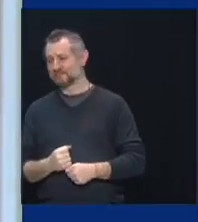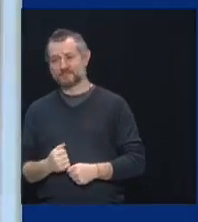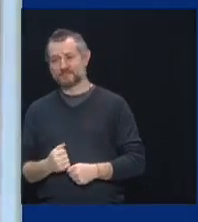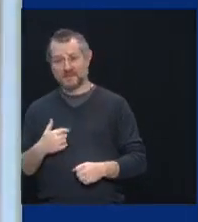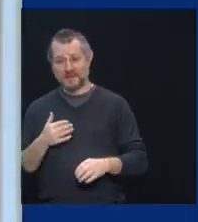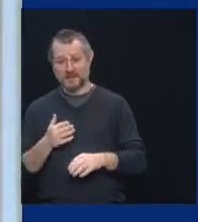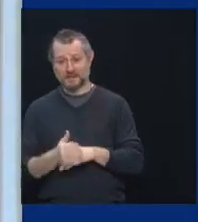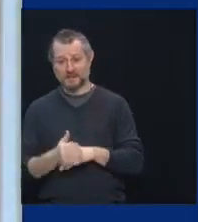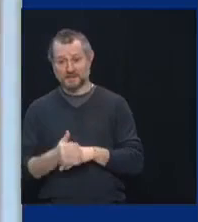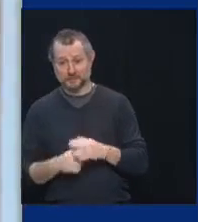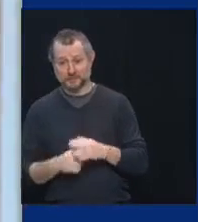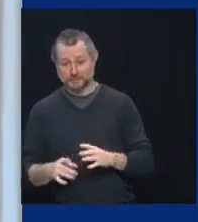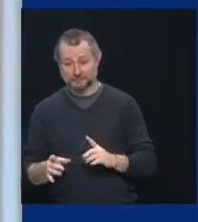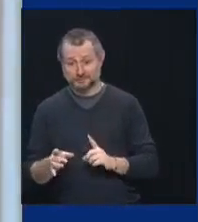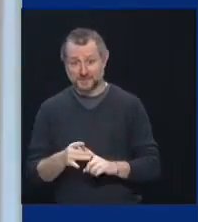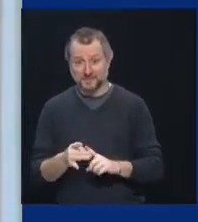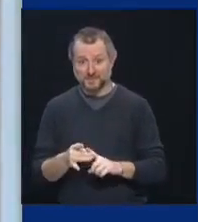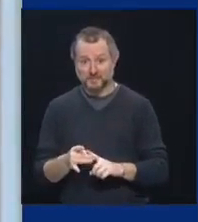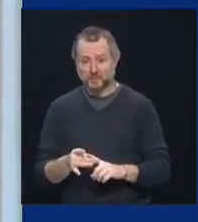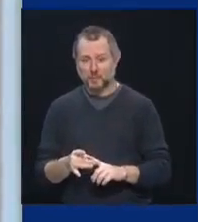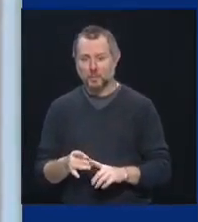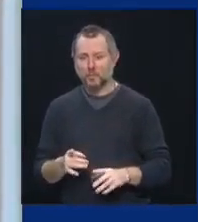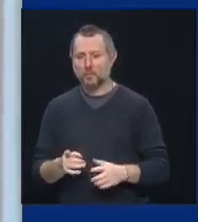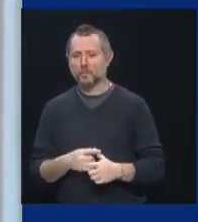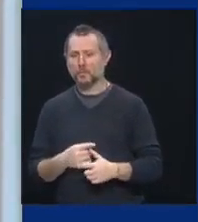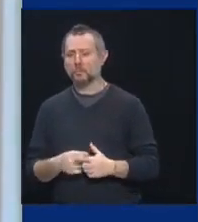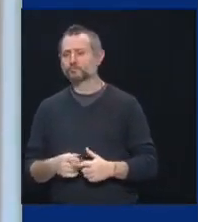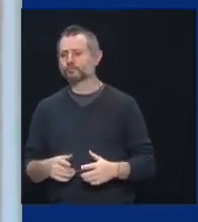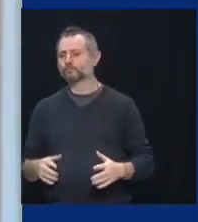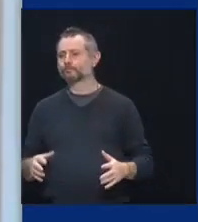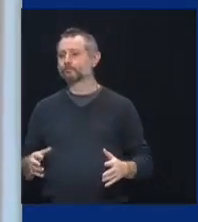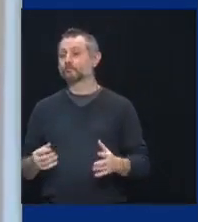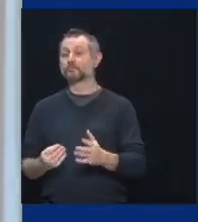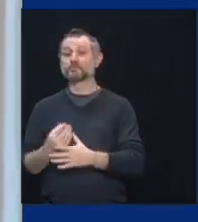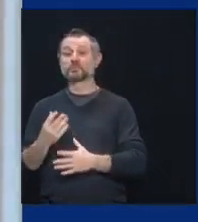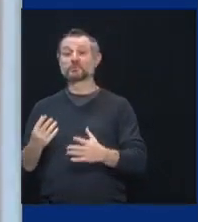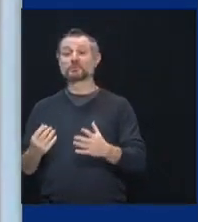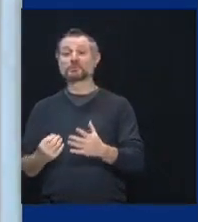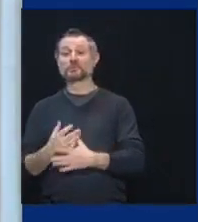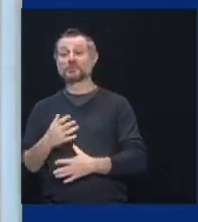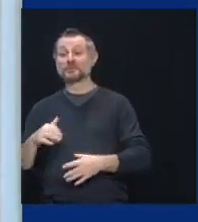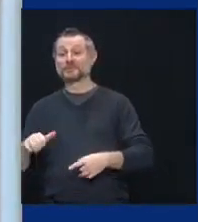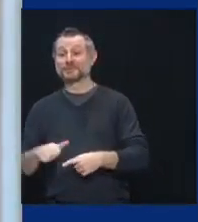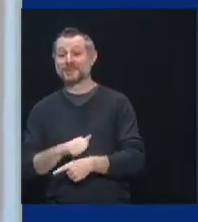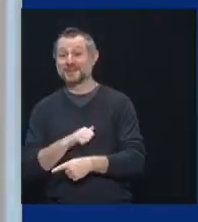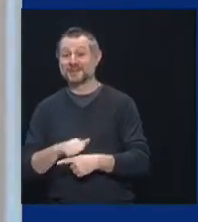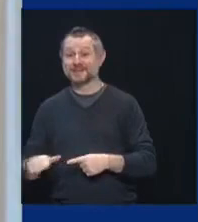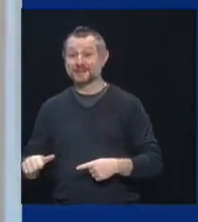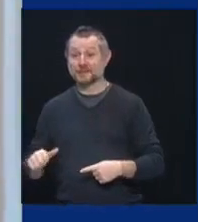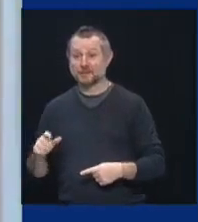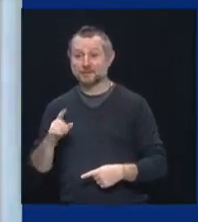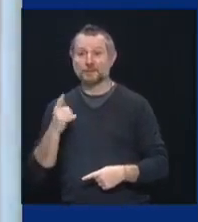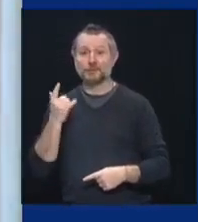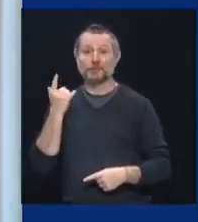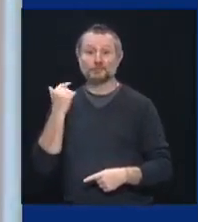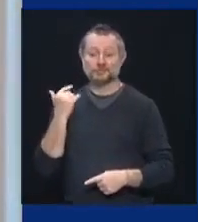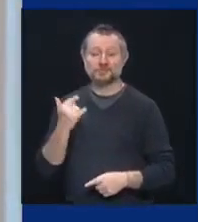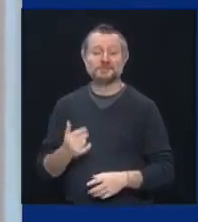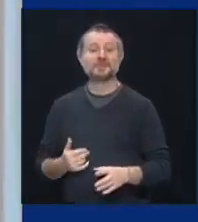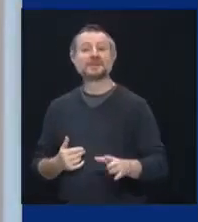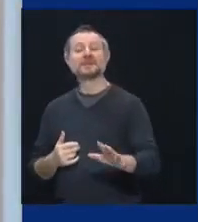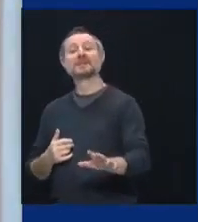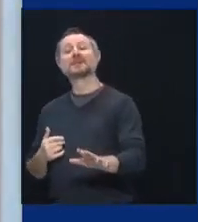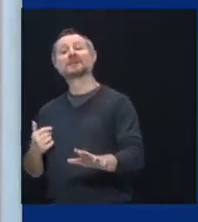we had spring training here last year and then through the season, thank you because you and Dr. Zucker